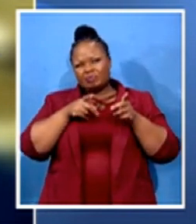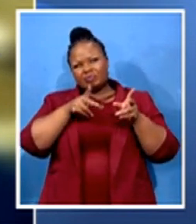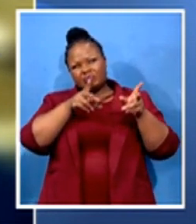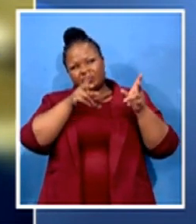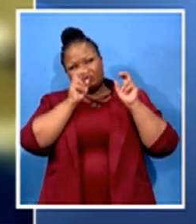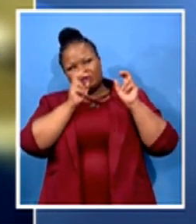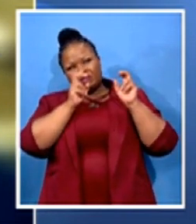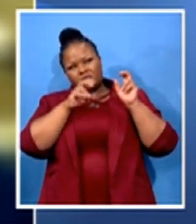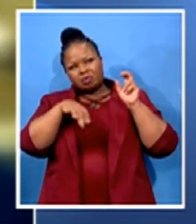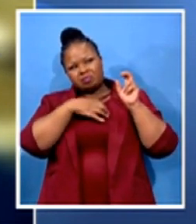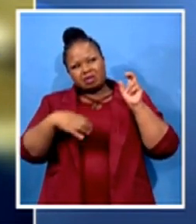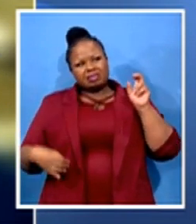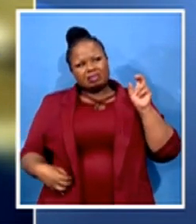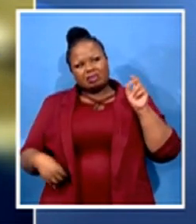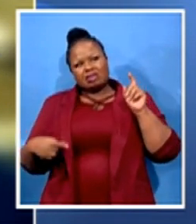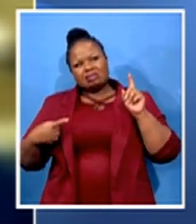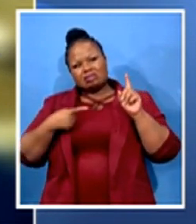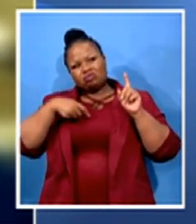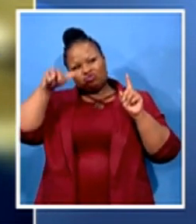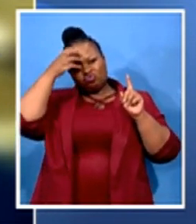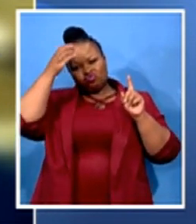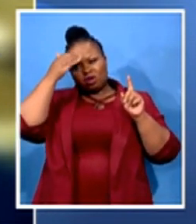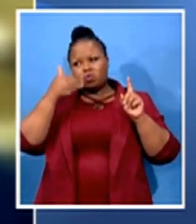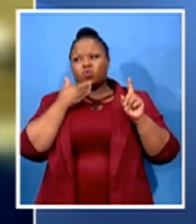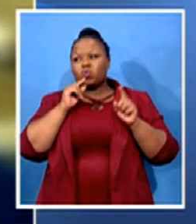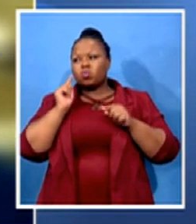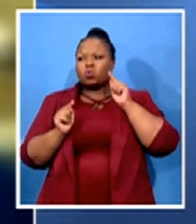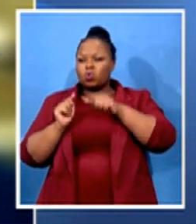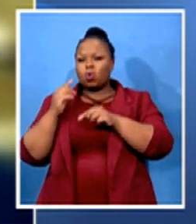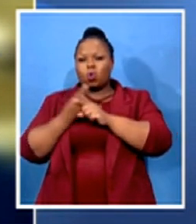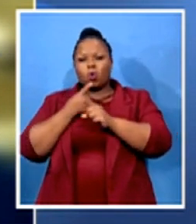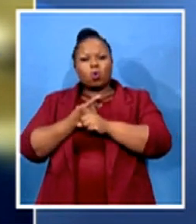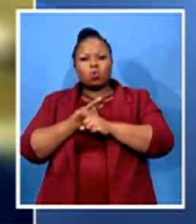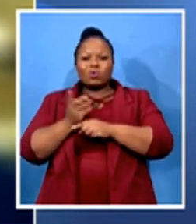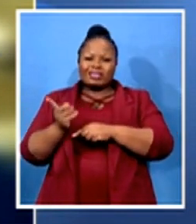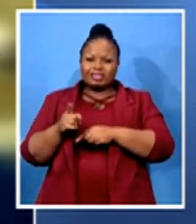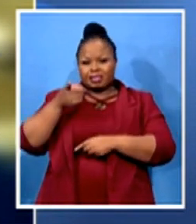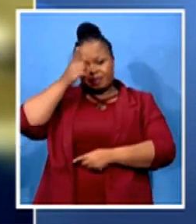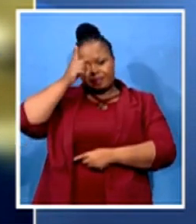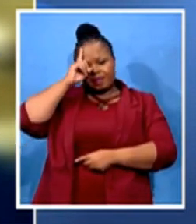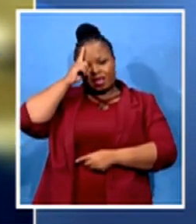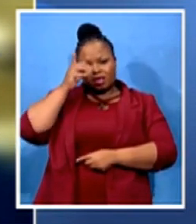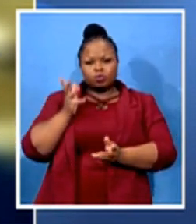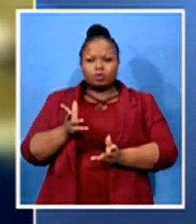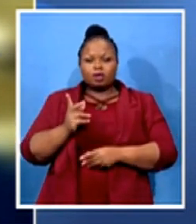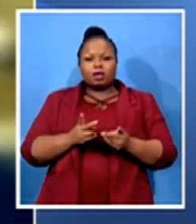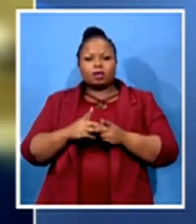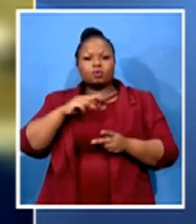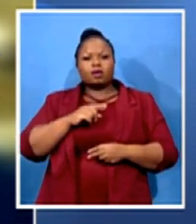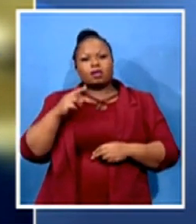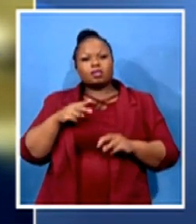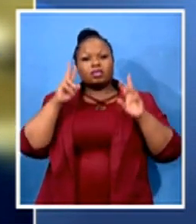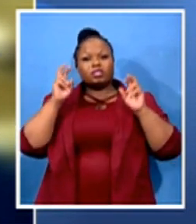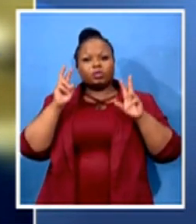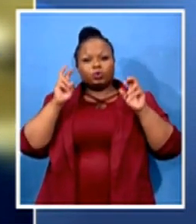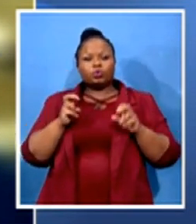citizen, and that is the commander in chief, Donald Trump, on issues of migration, but also on the